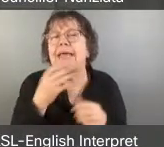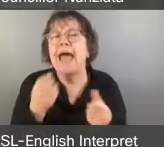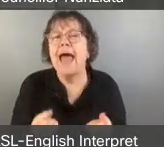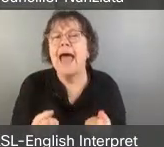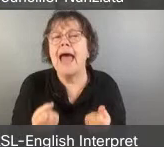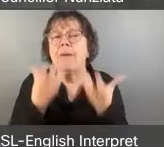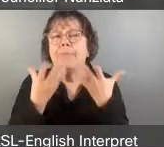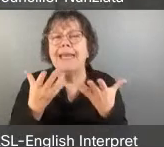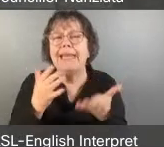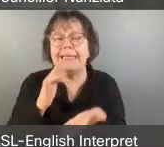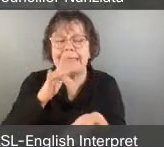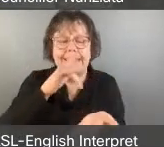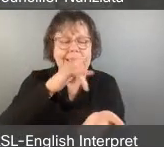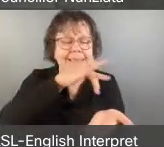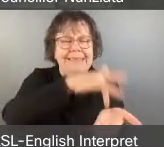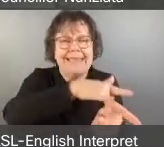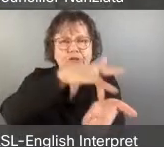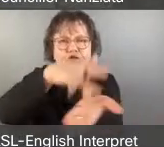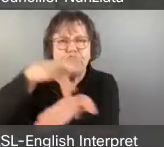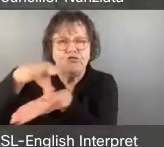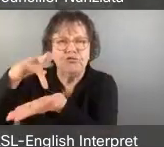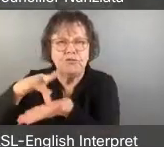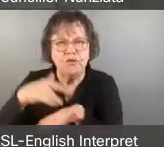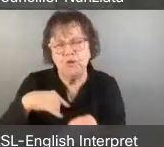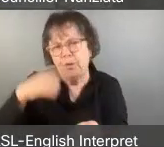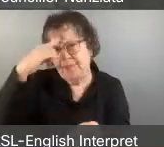now in Toronto, just at the city of Toronto?